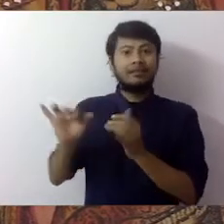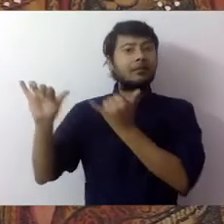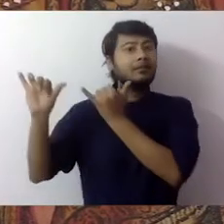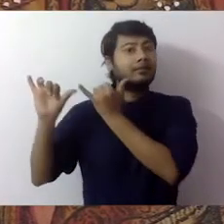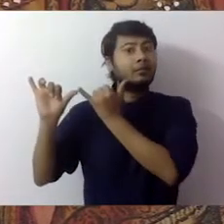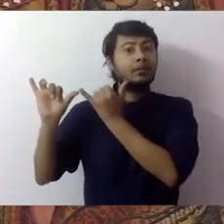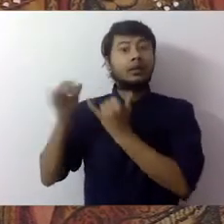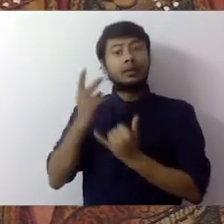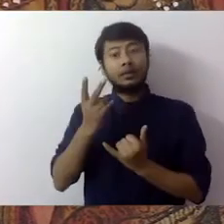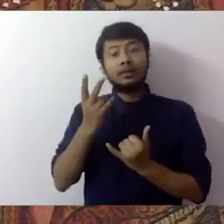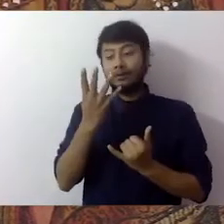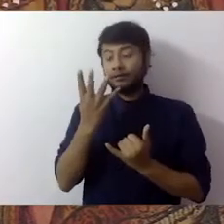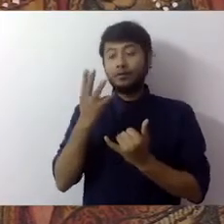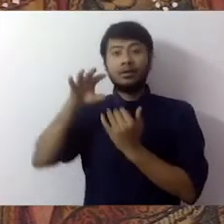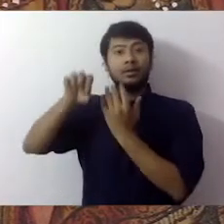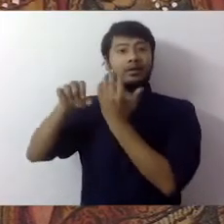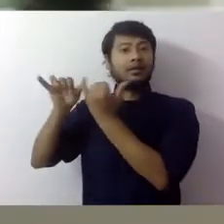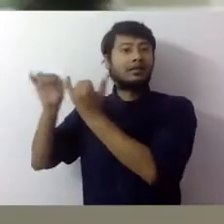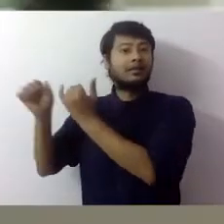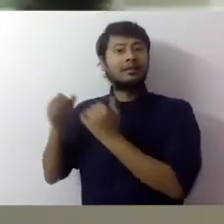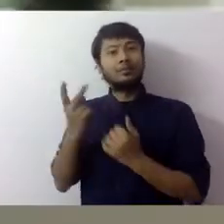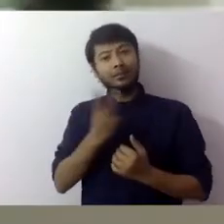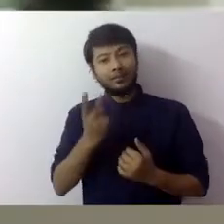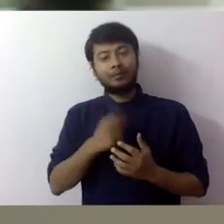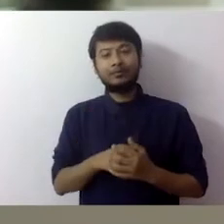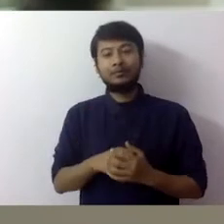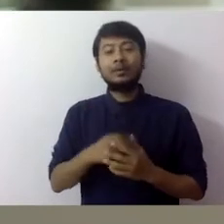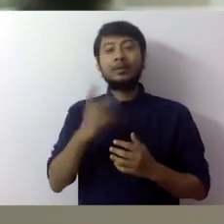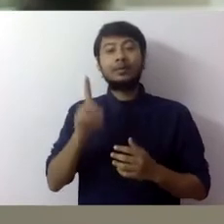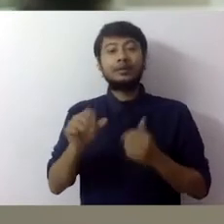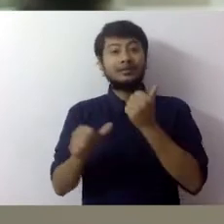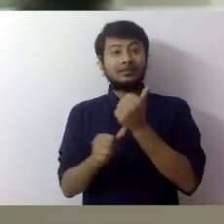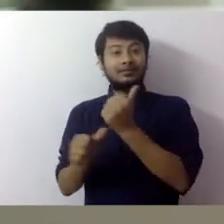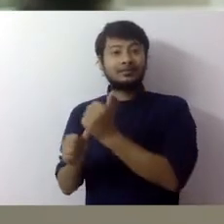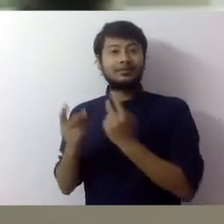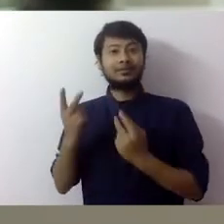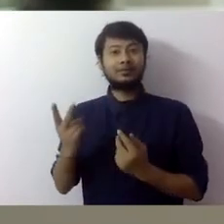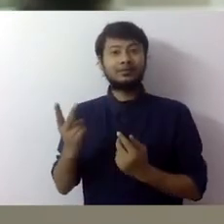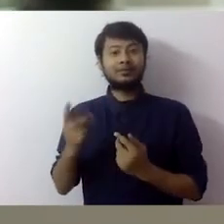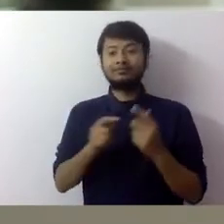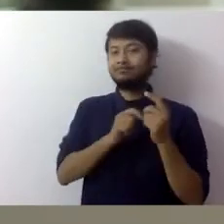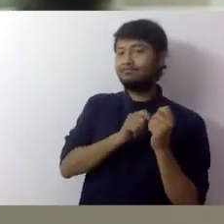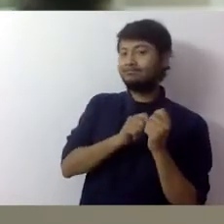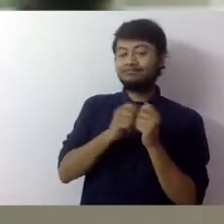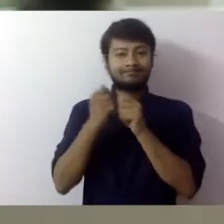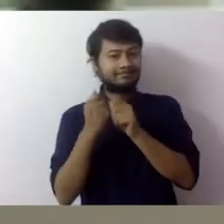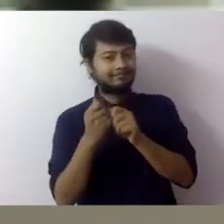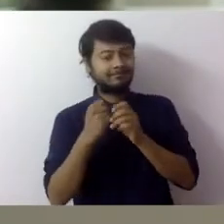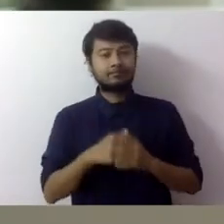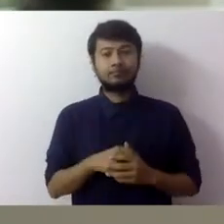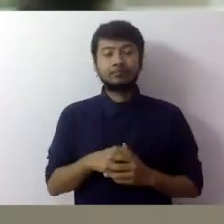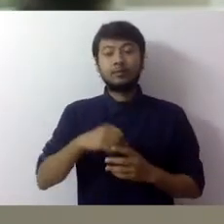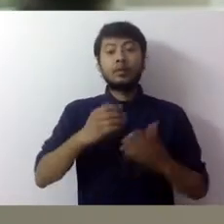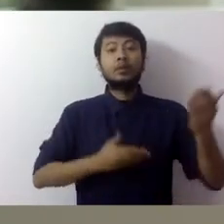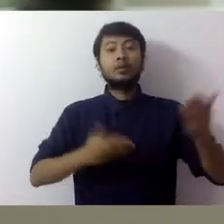standing on either side holding fly whisks. In early 19th century Kolkata, a group of ingenious local men set up a